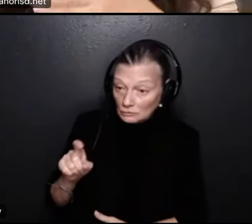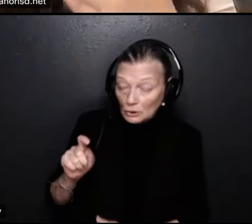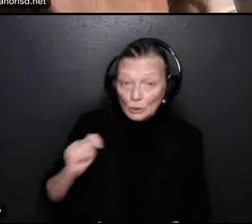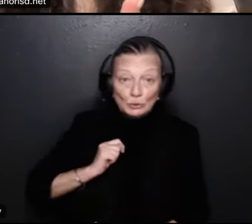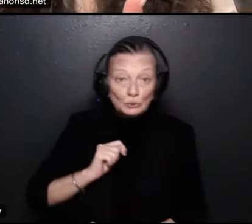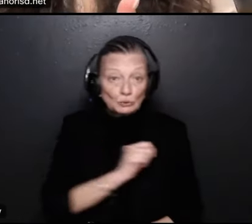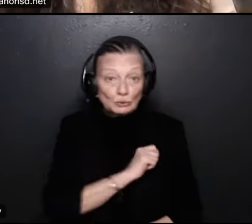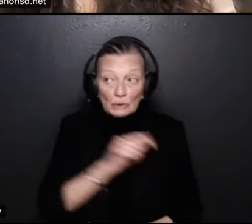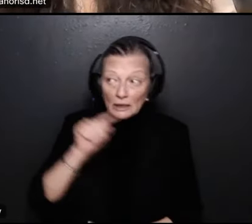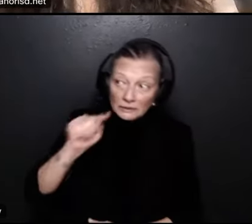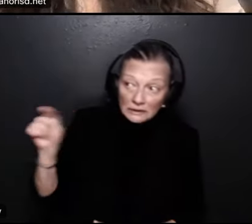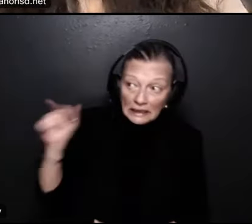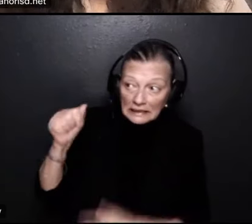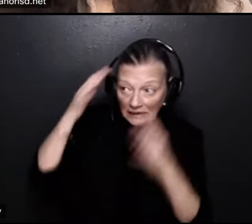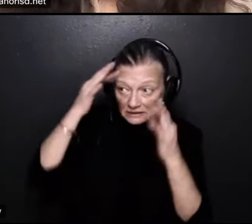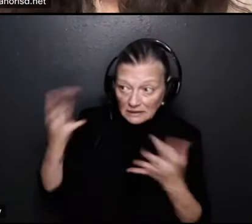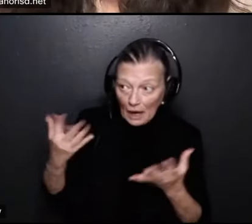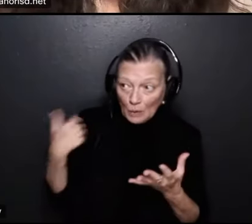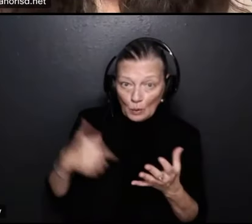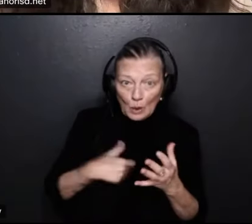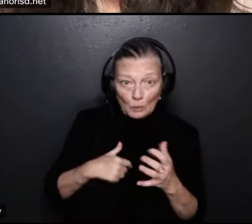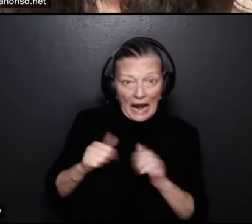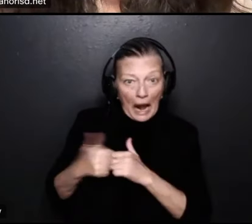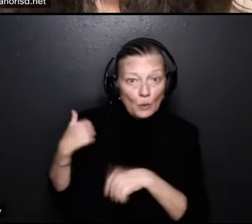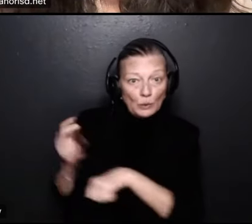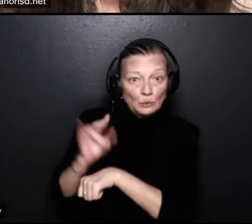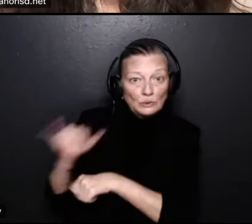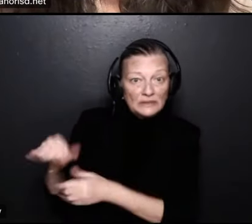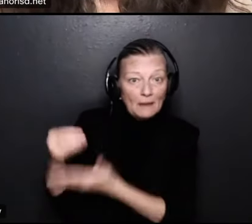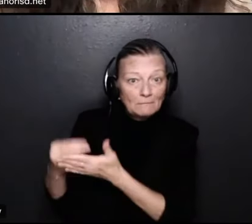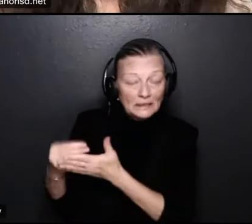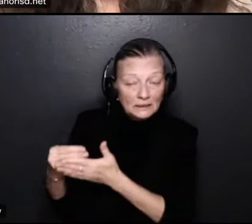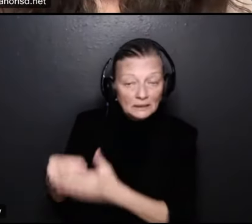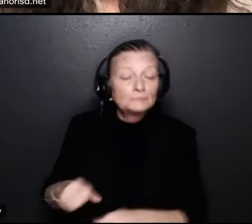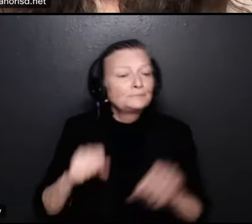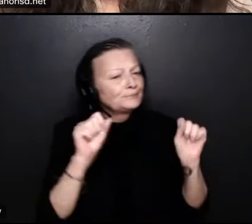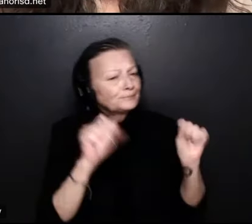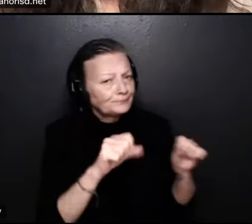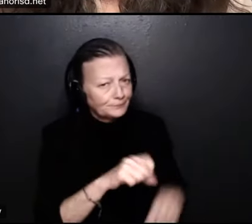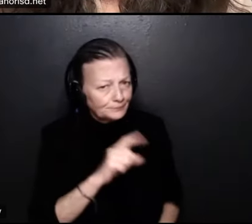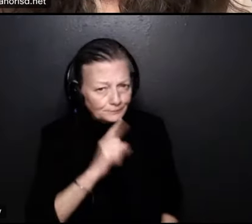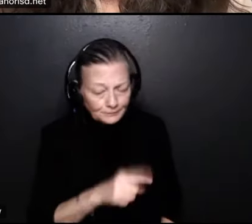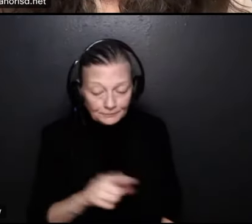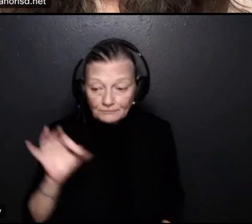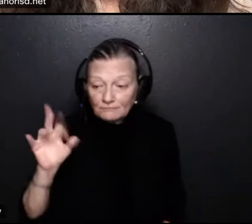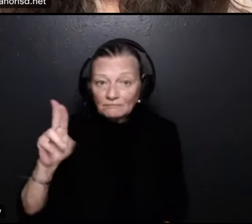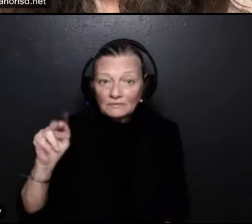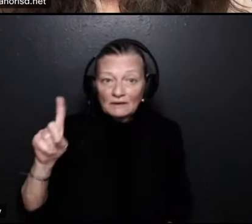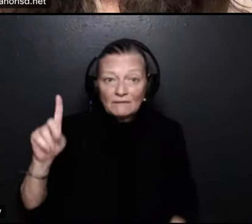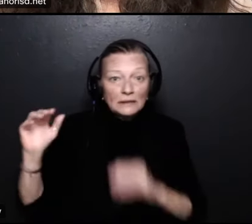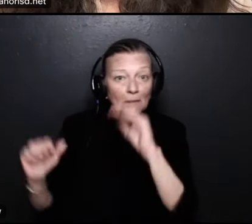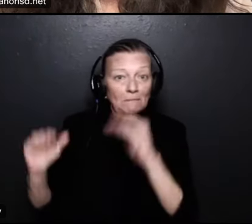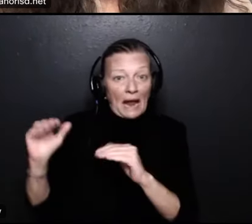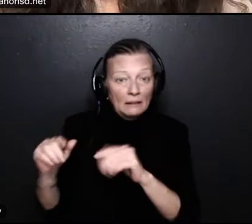decide what we do with fund balance yes absolutely and in fact they do um so fund balance is taken into